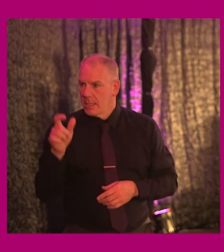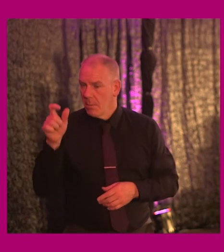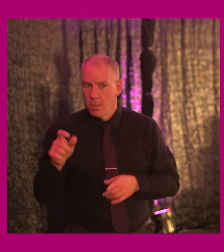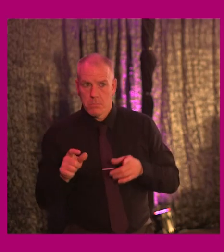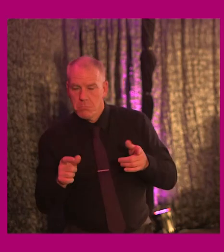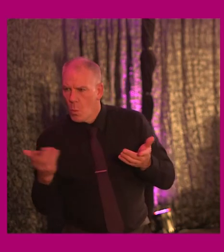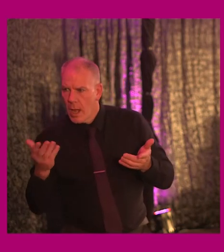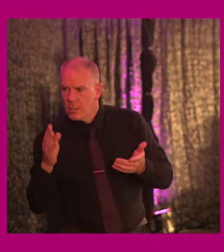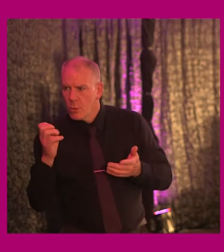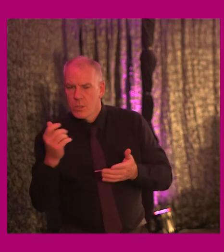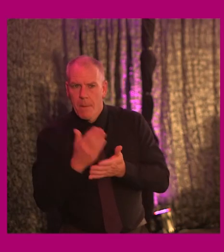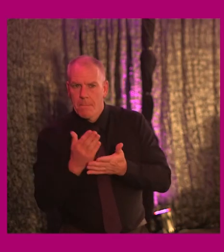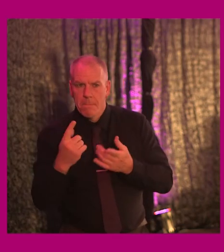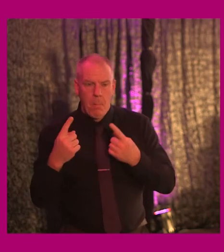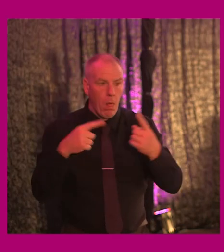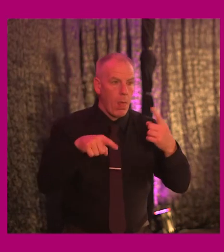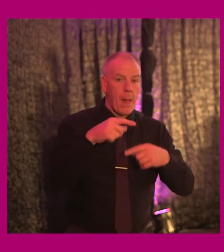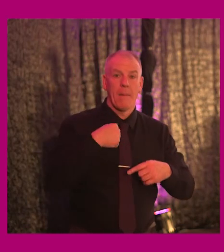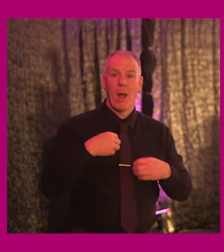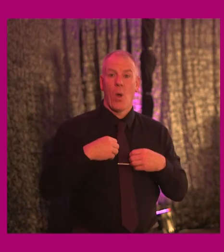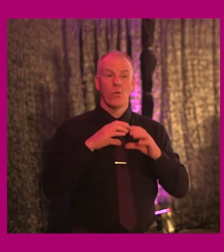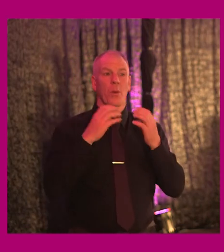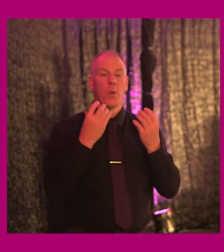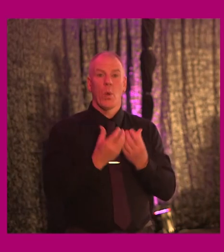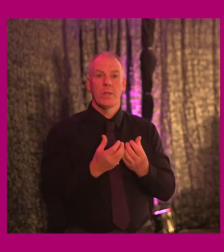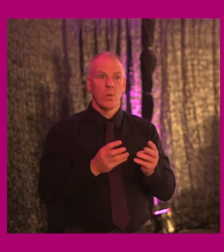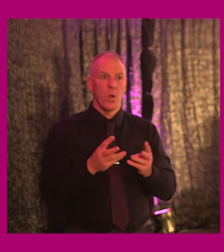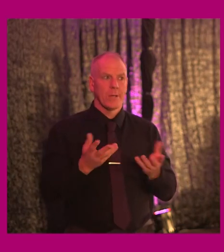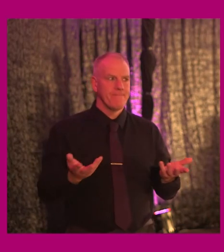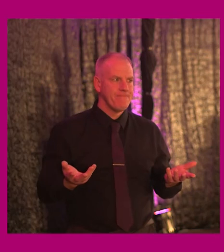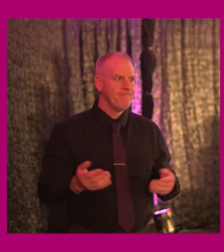street where is the bus stop as I go and my community-based work?